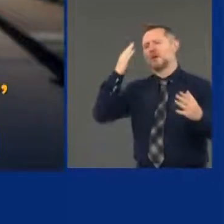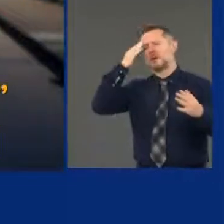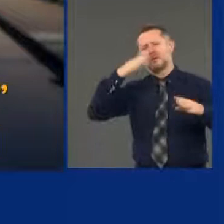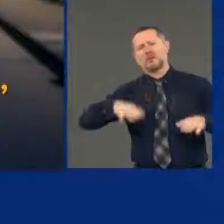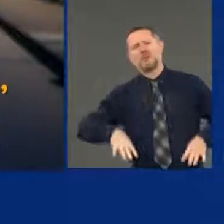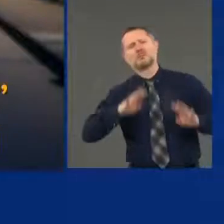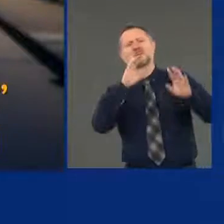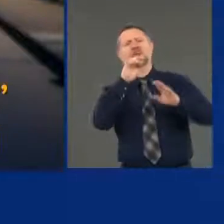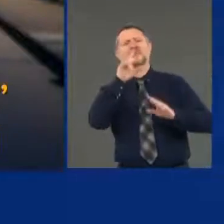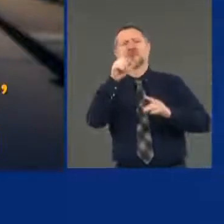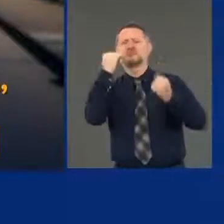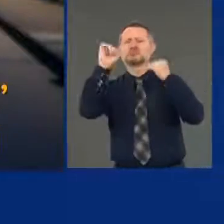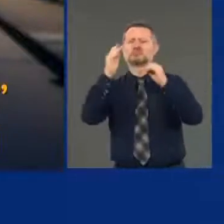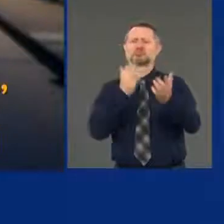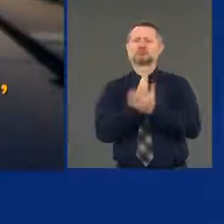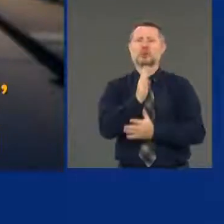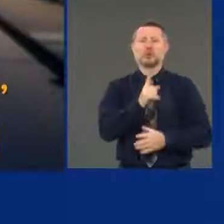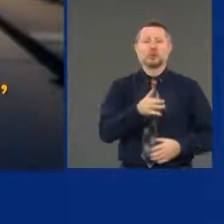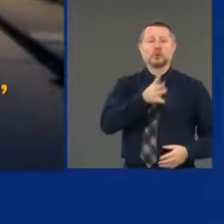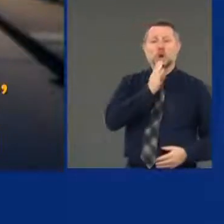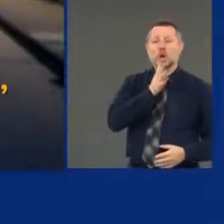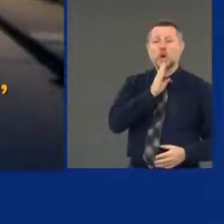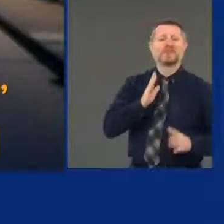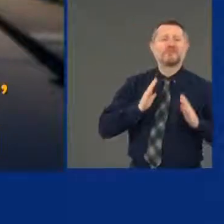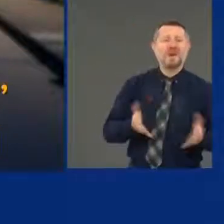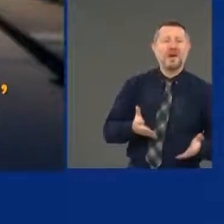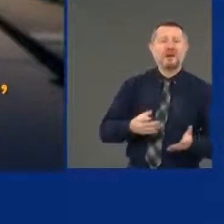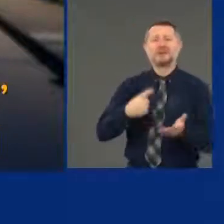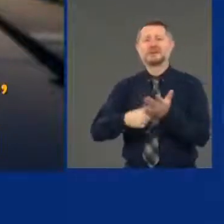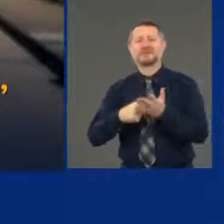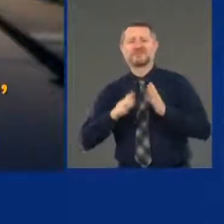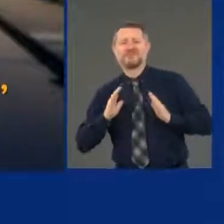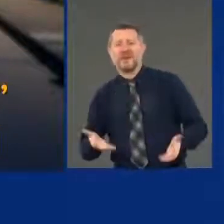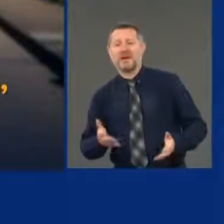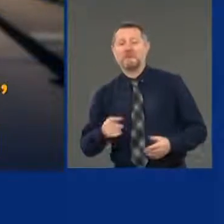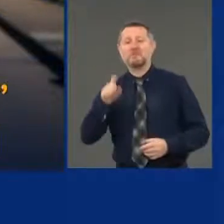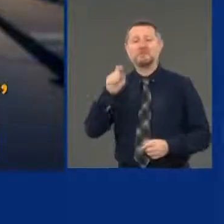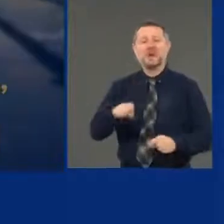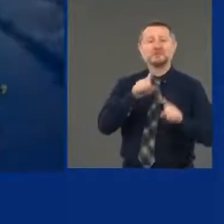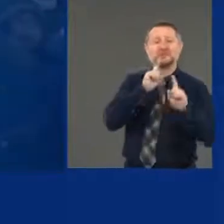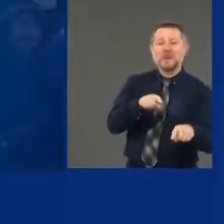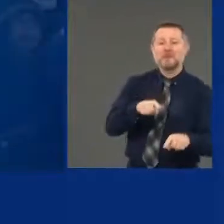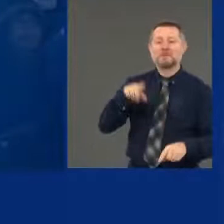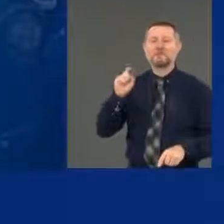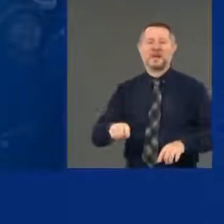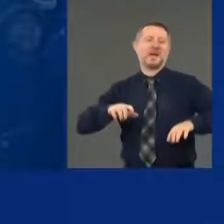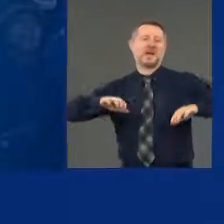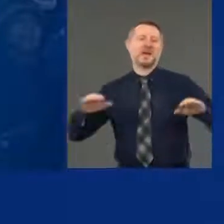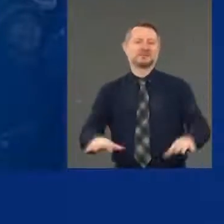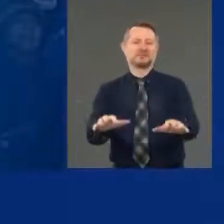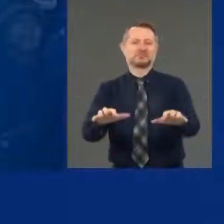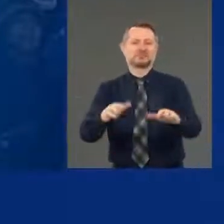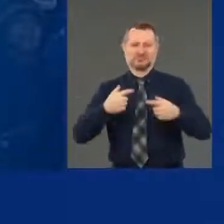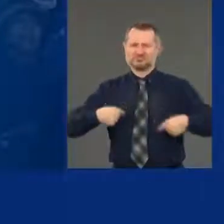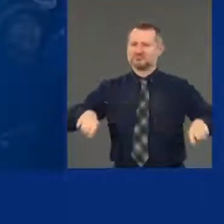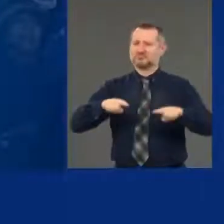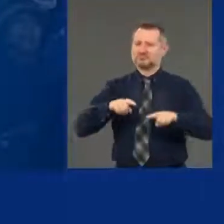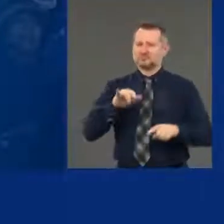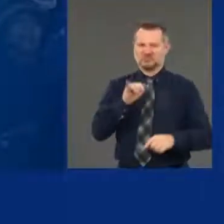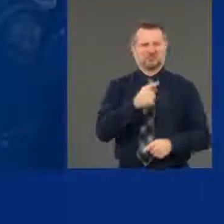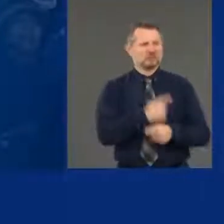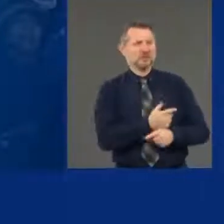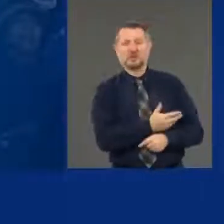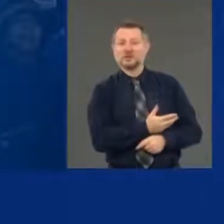Discussion is fine. But we must respond. We must act. And that's true. And that's what this moment is all about.